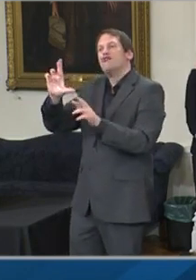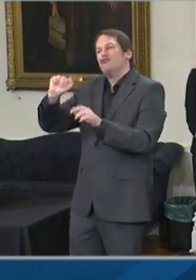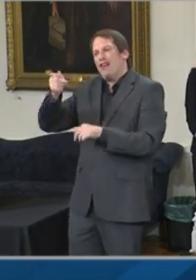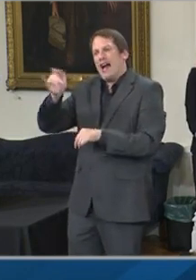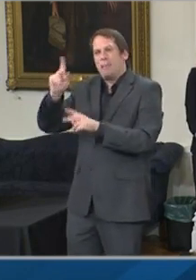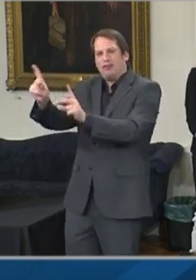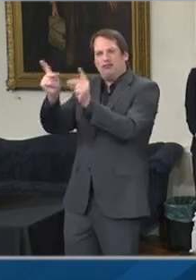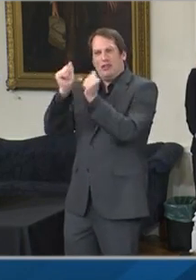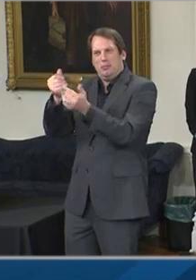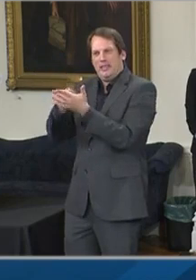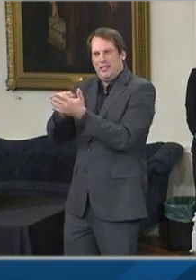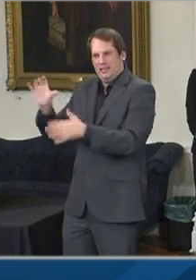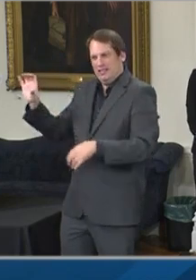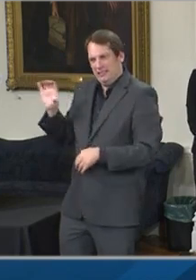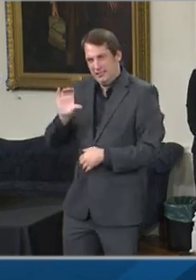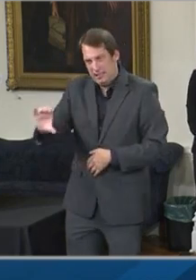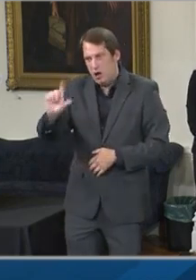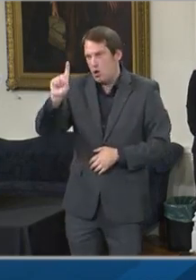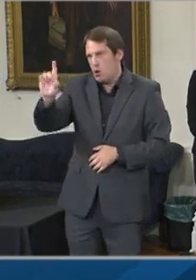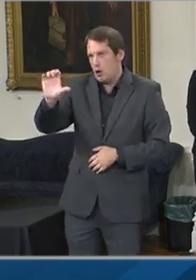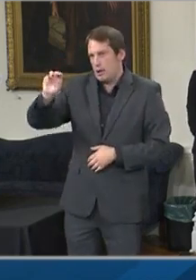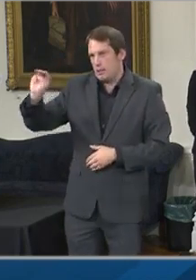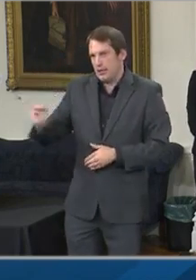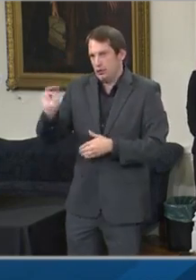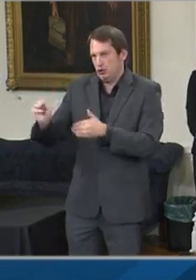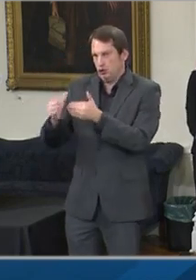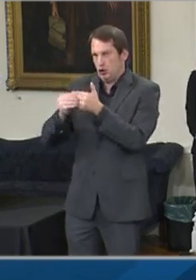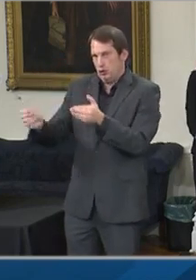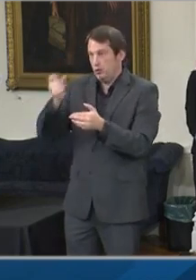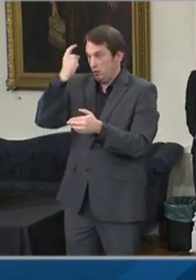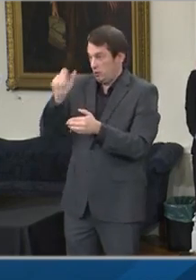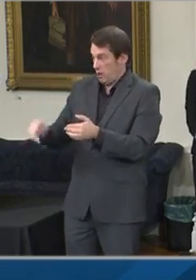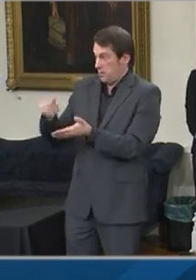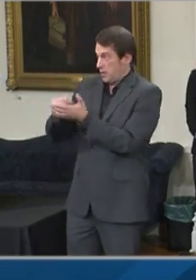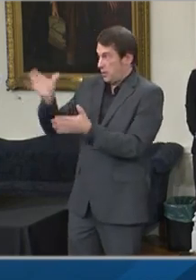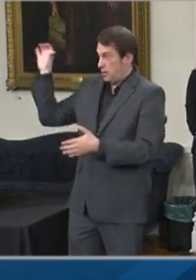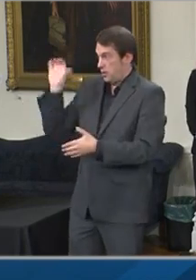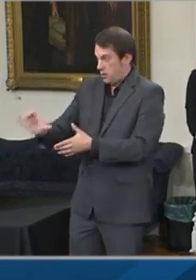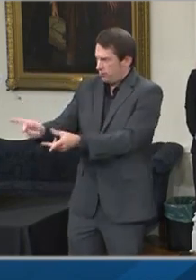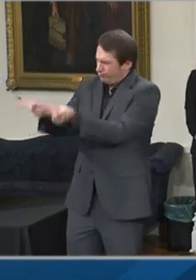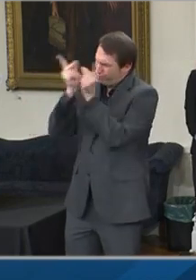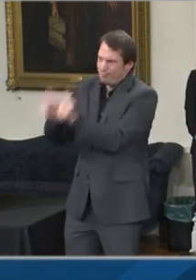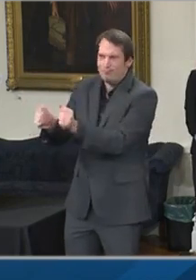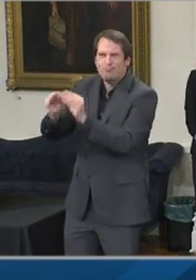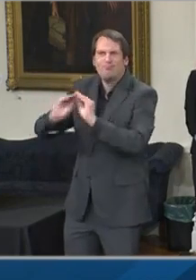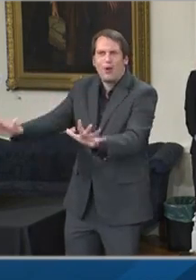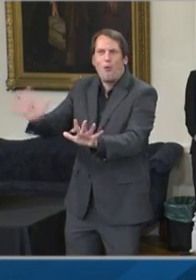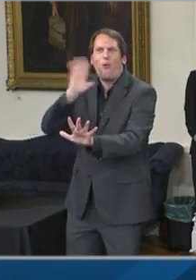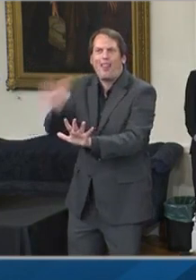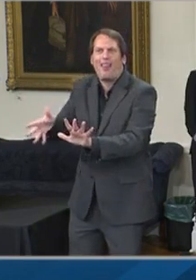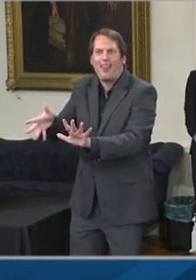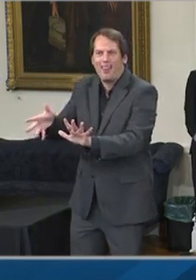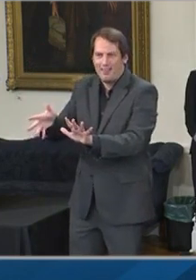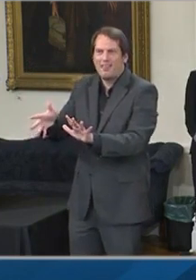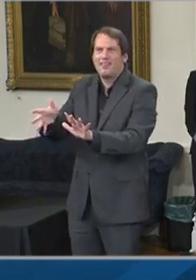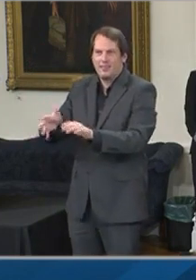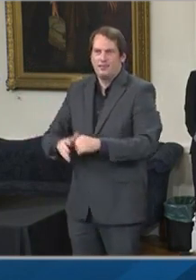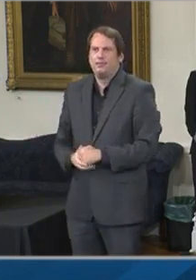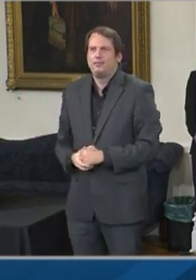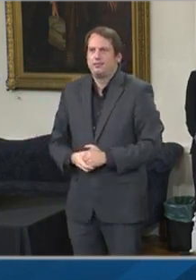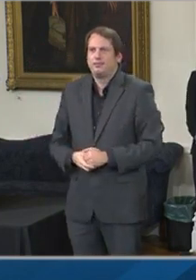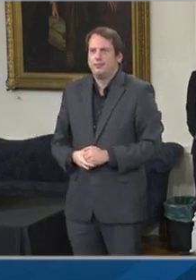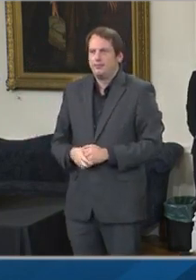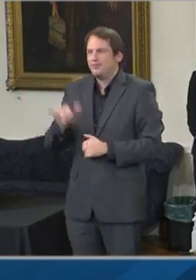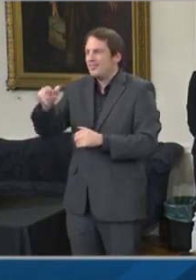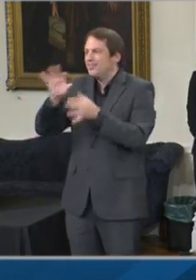will be available to immediately deploy to the other areas of economic need as we move forward, as we assess